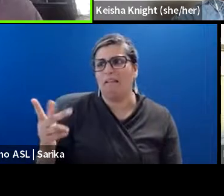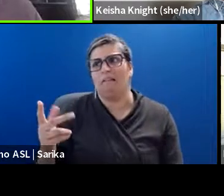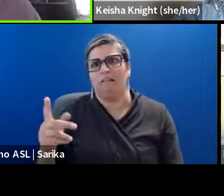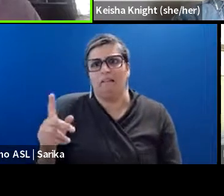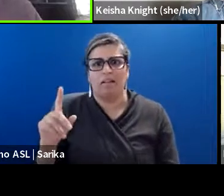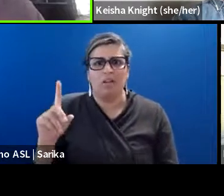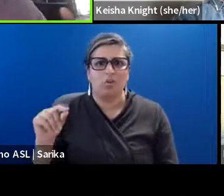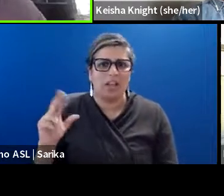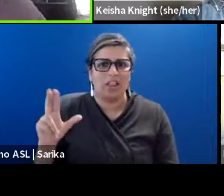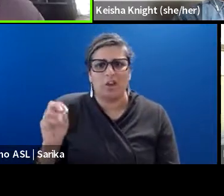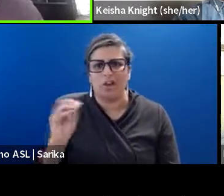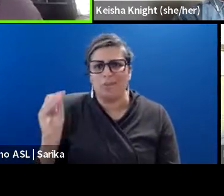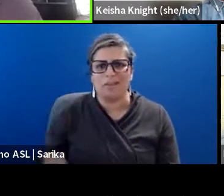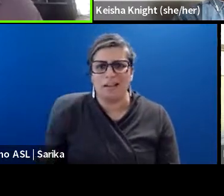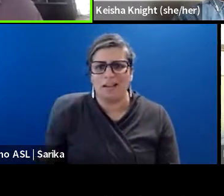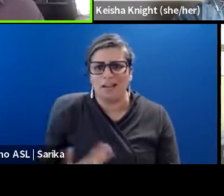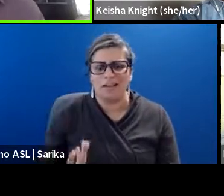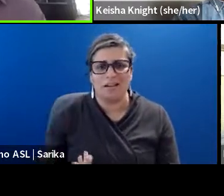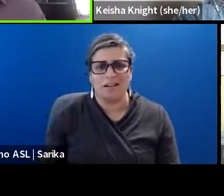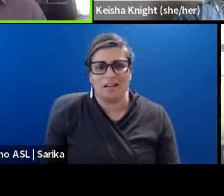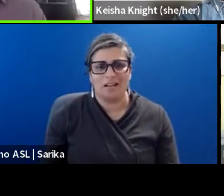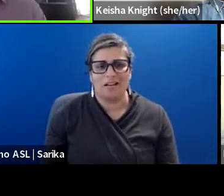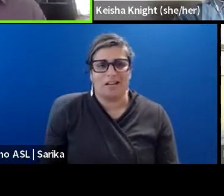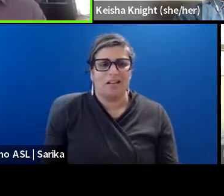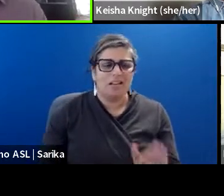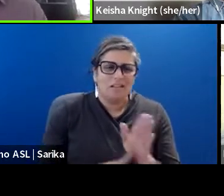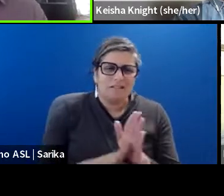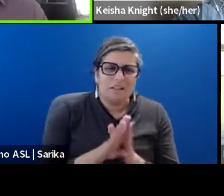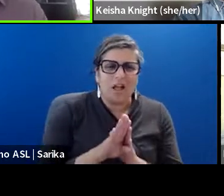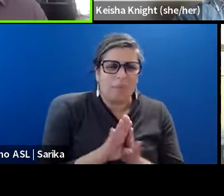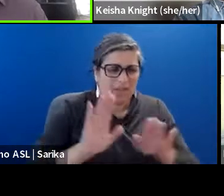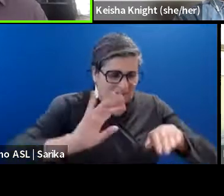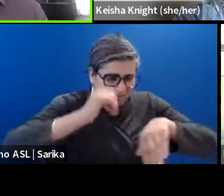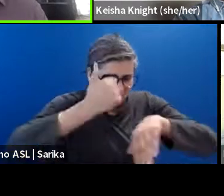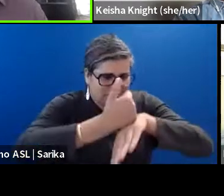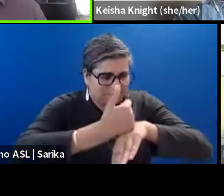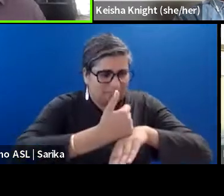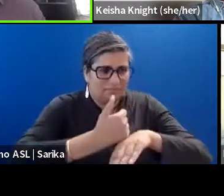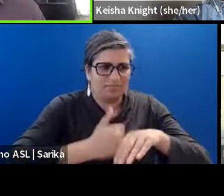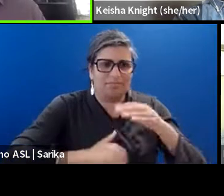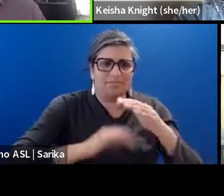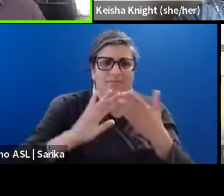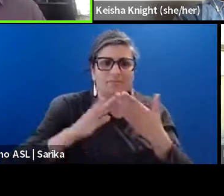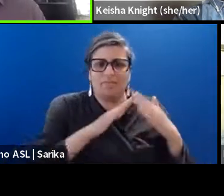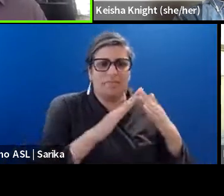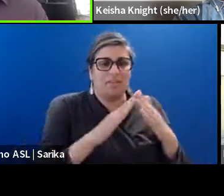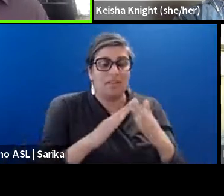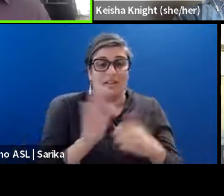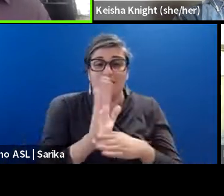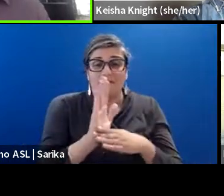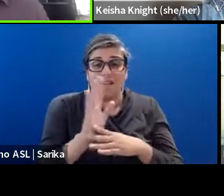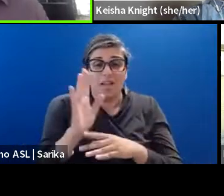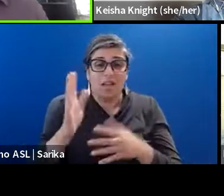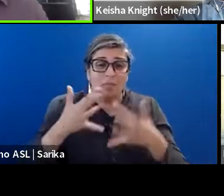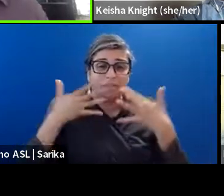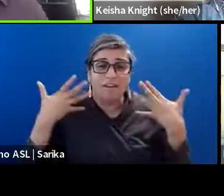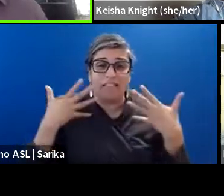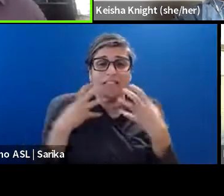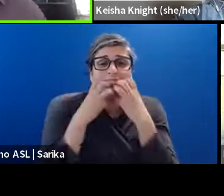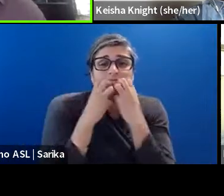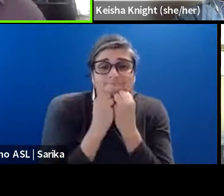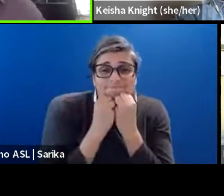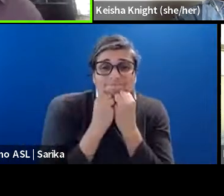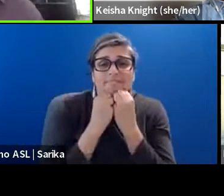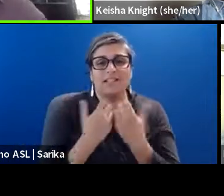infrastructure and building up the crew base, having communities that are super film friendly and embrace these industries